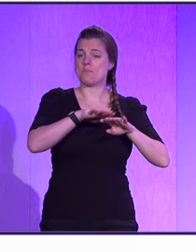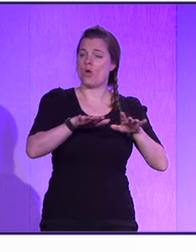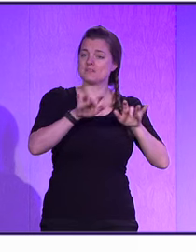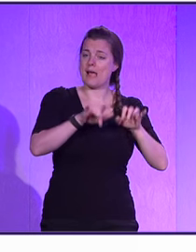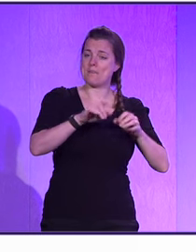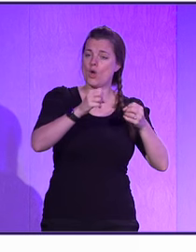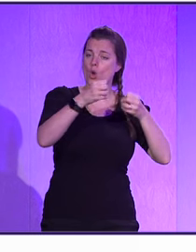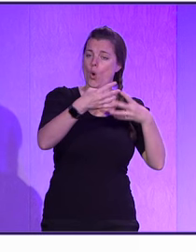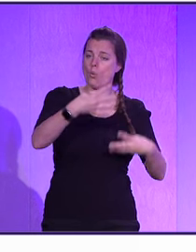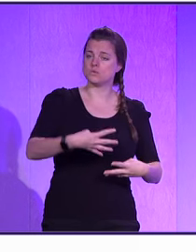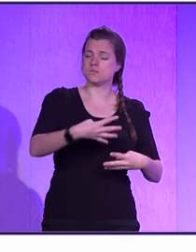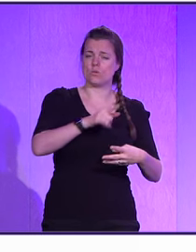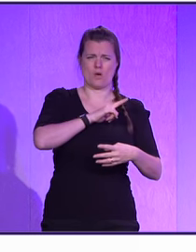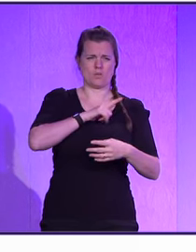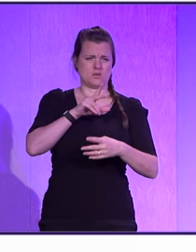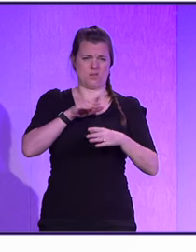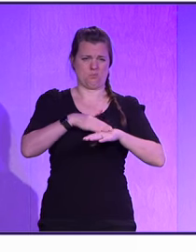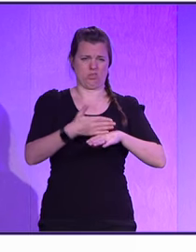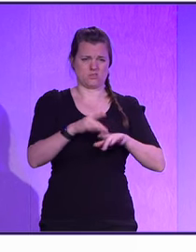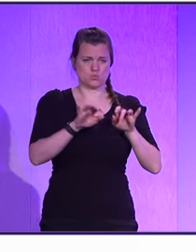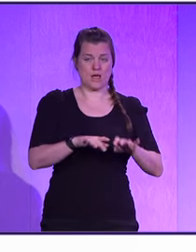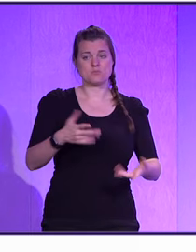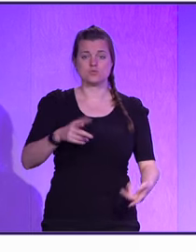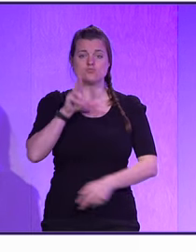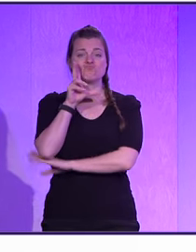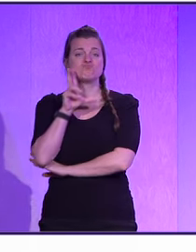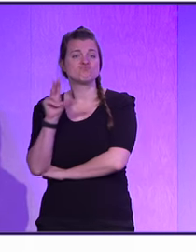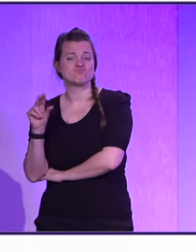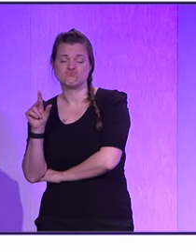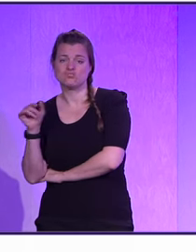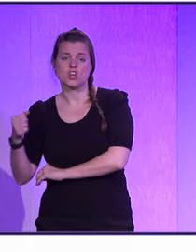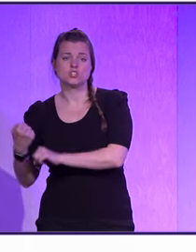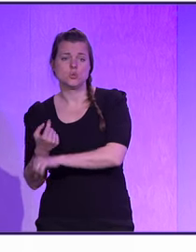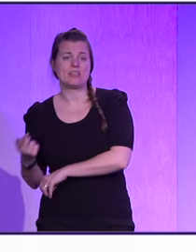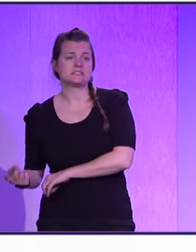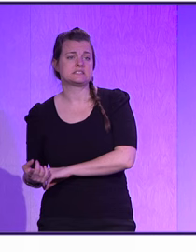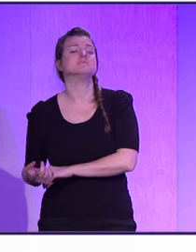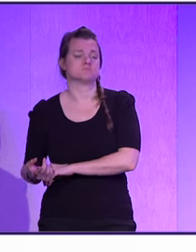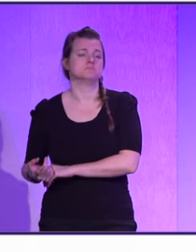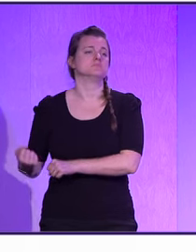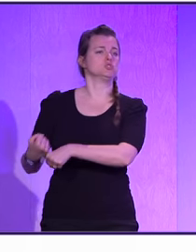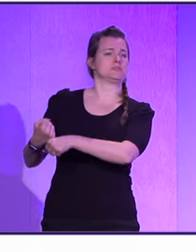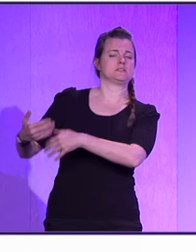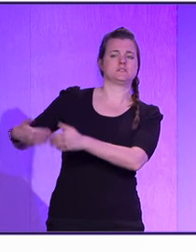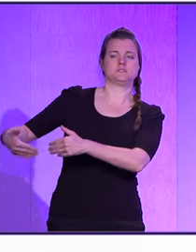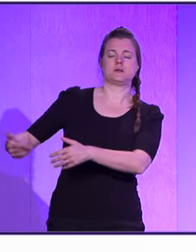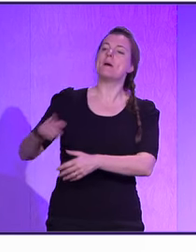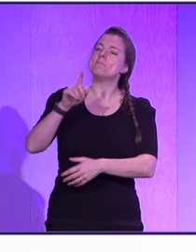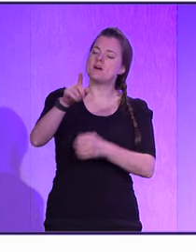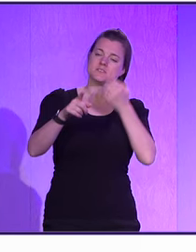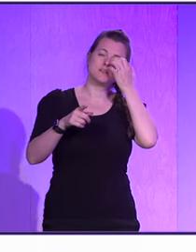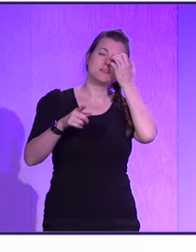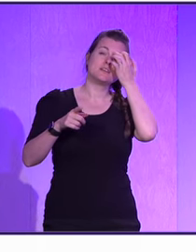not typing code? But what we are seeing is when you use kind of those tools, you'll do more reviewing, right?